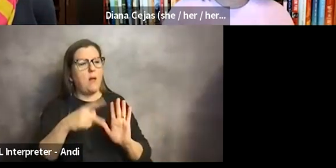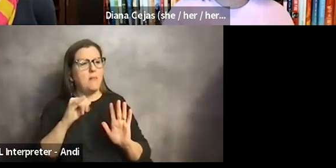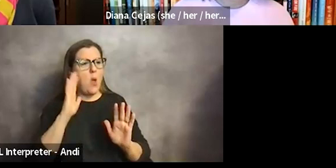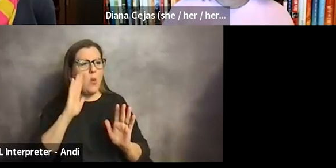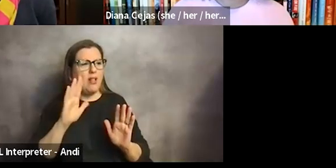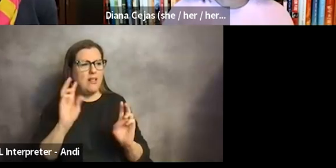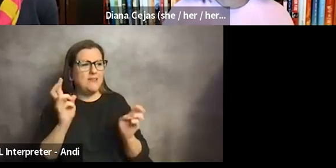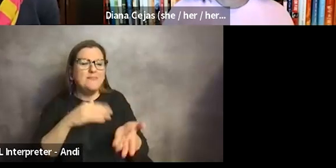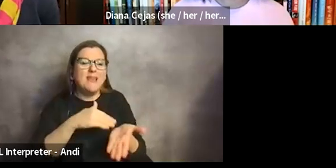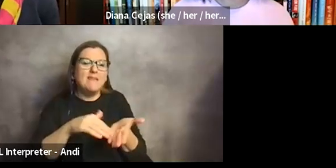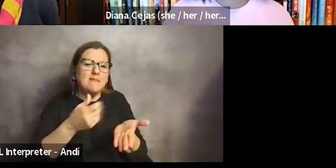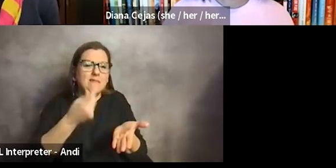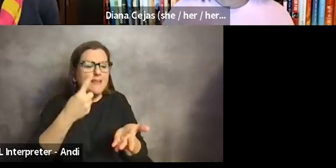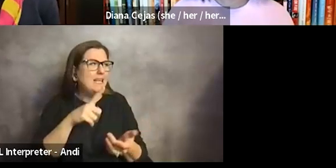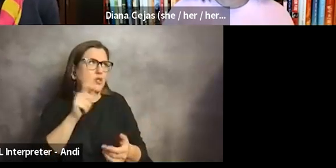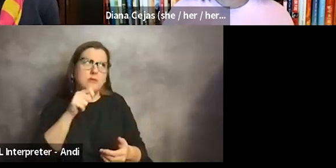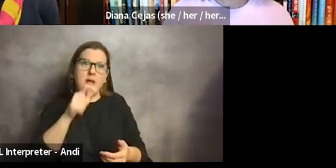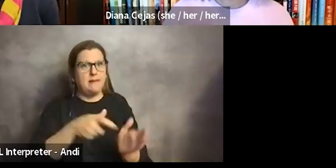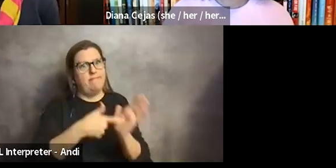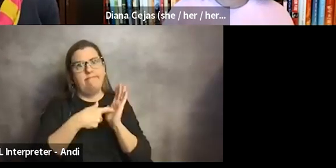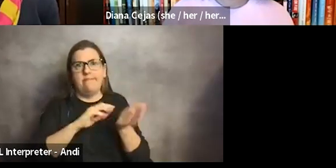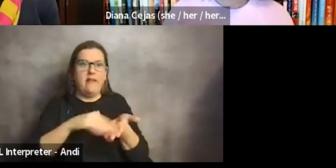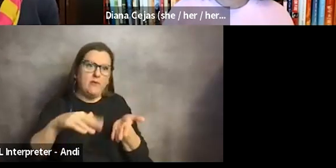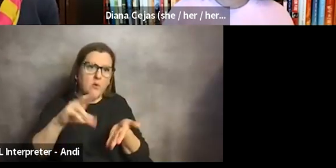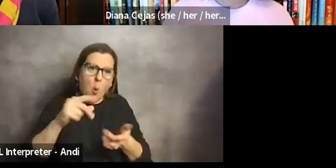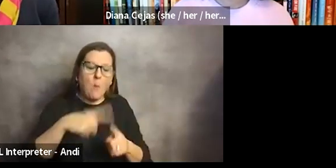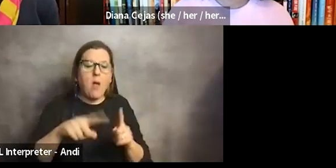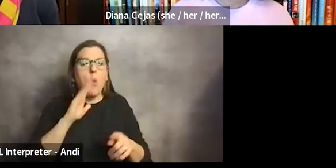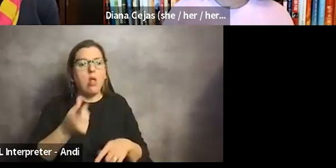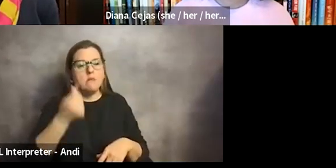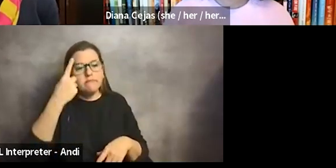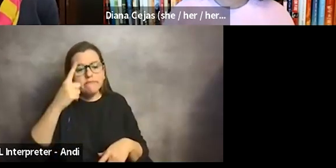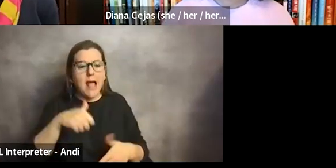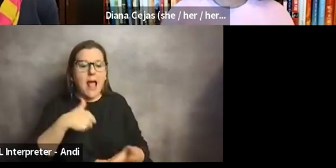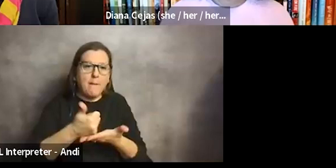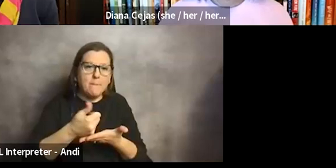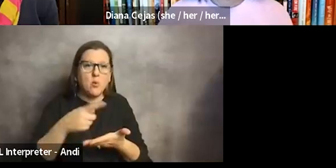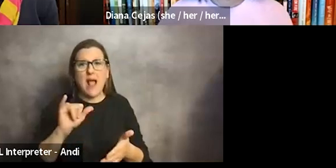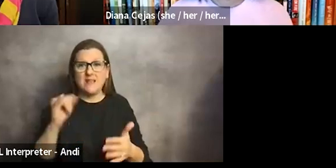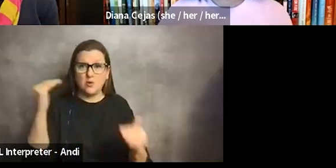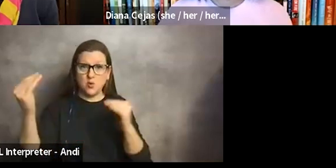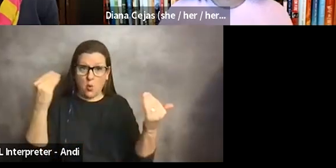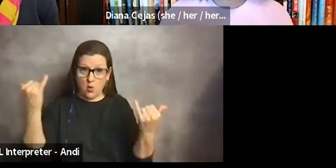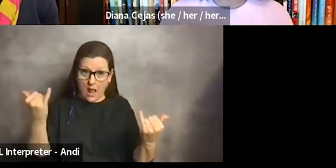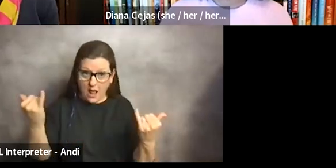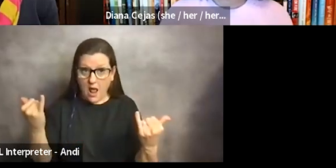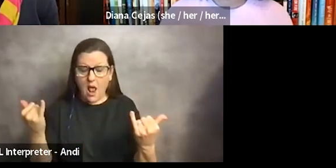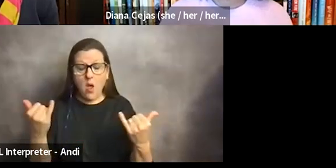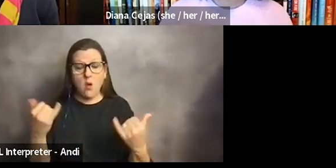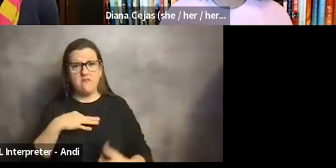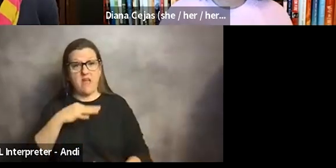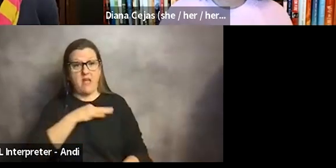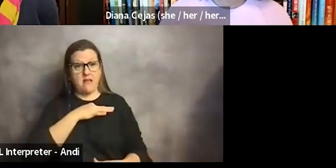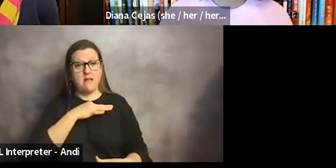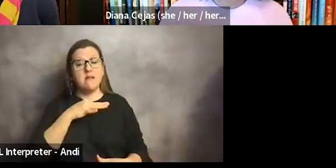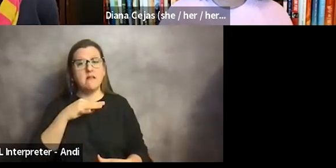That's the crazy thing. But we'll understand and we'll try to help you. And I think for me as an adult, as an adult, like, full on faculty member, it's been